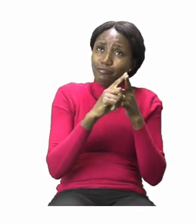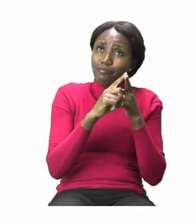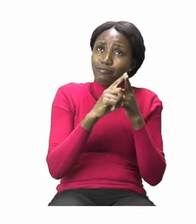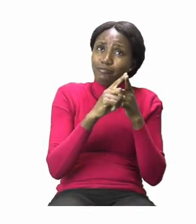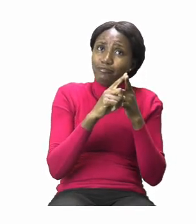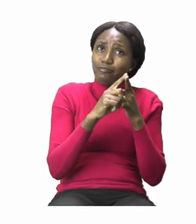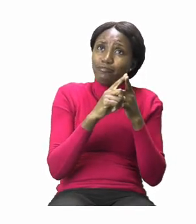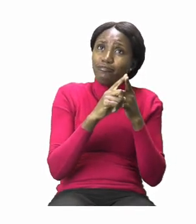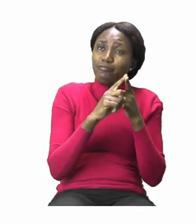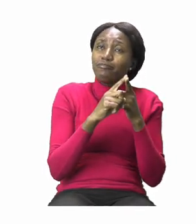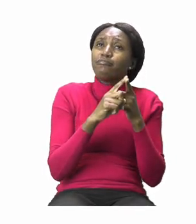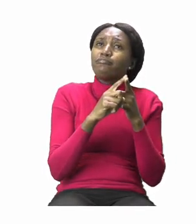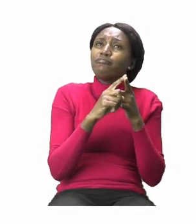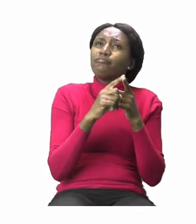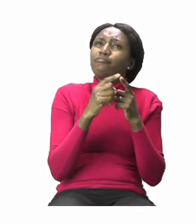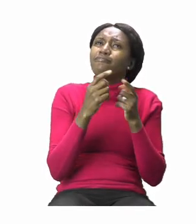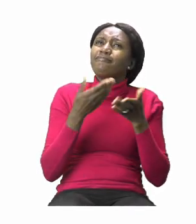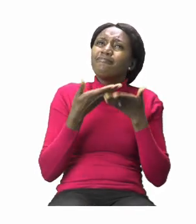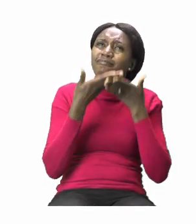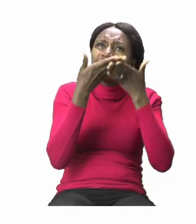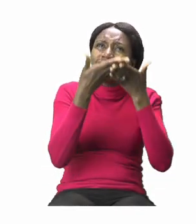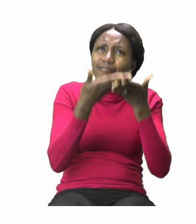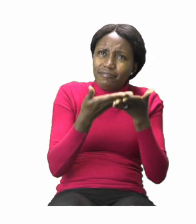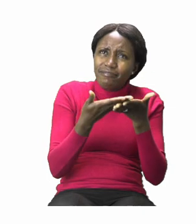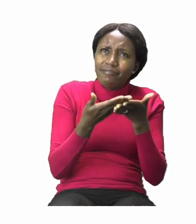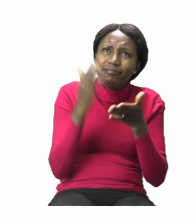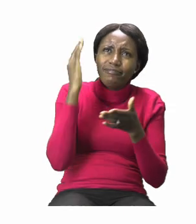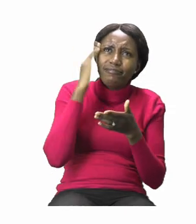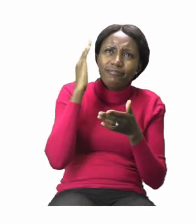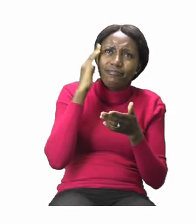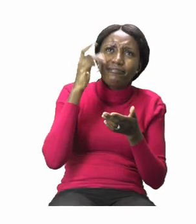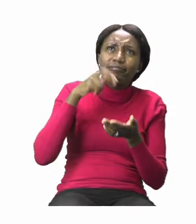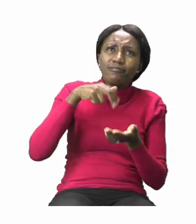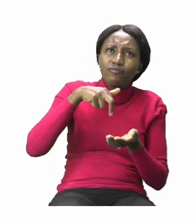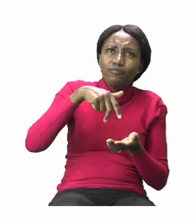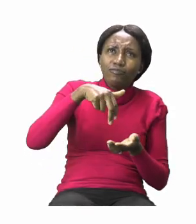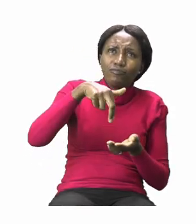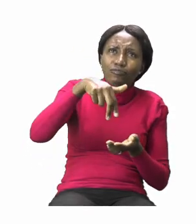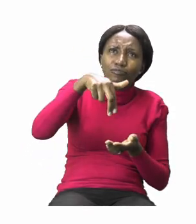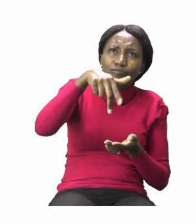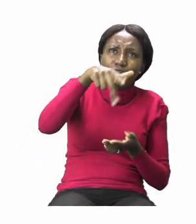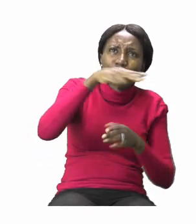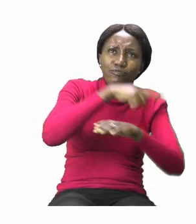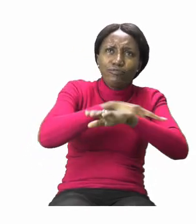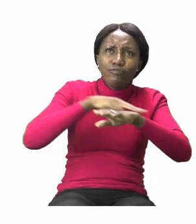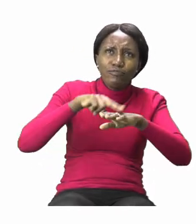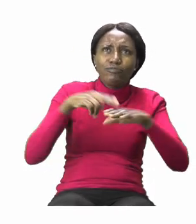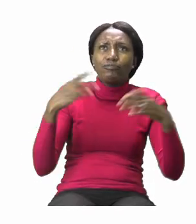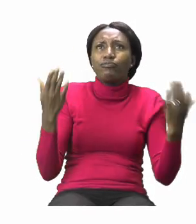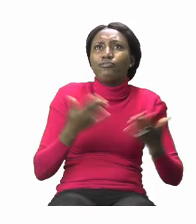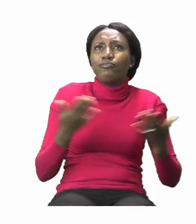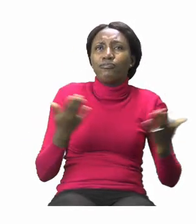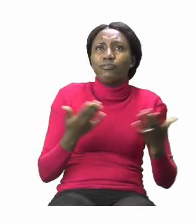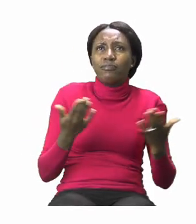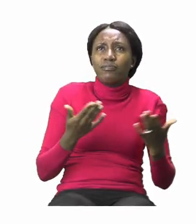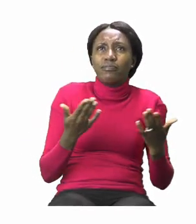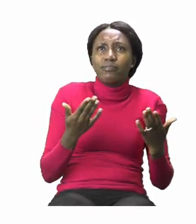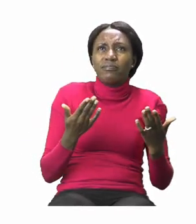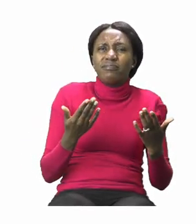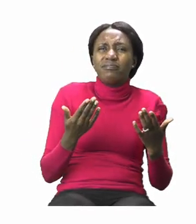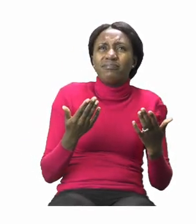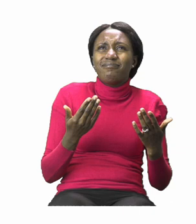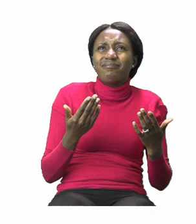where we are allowed to cross the road. Now sometimes we have people